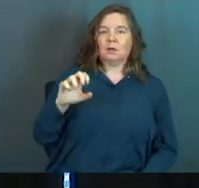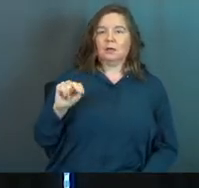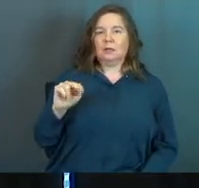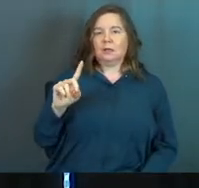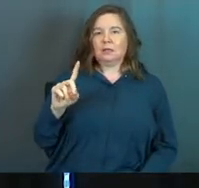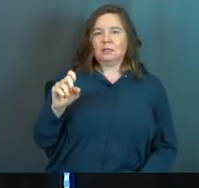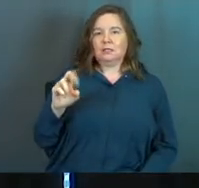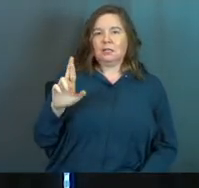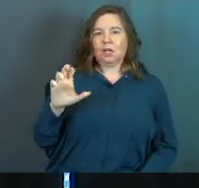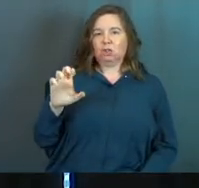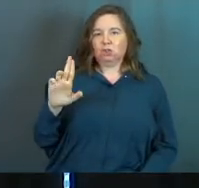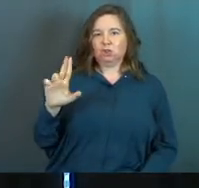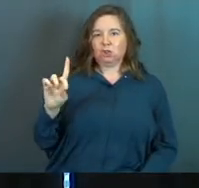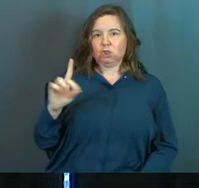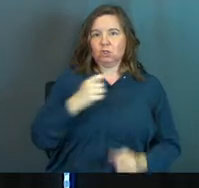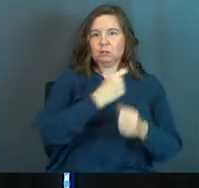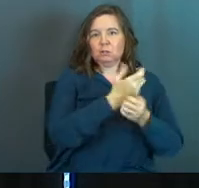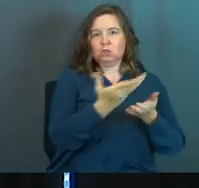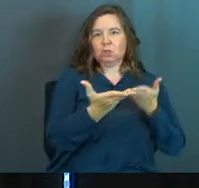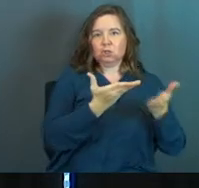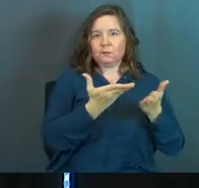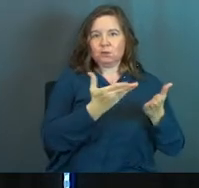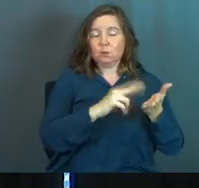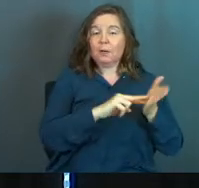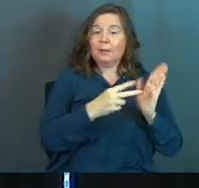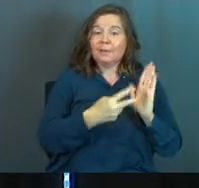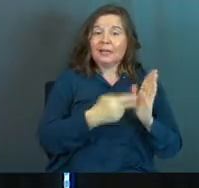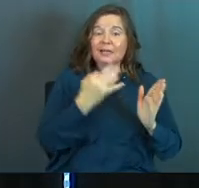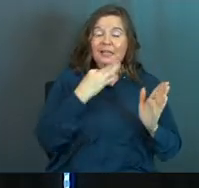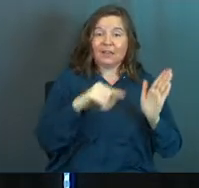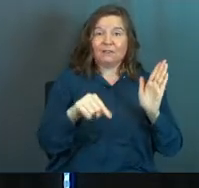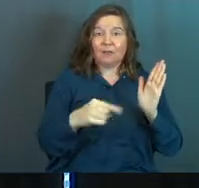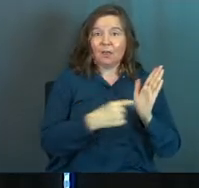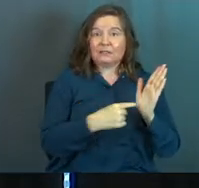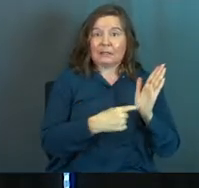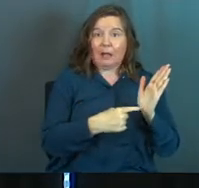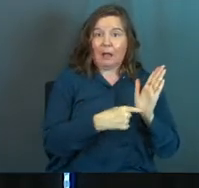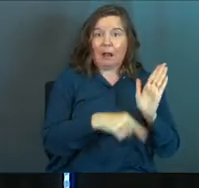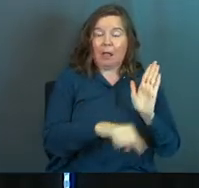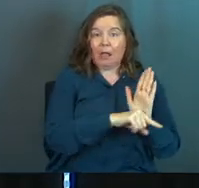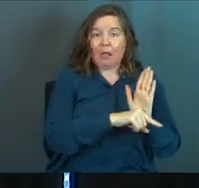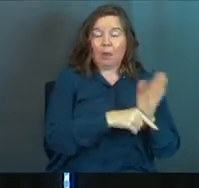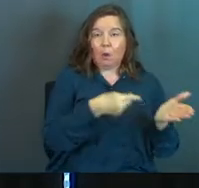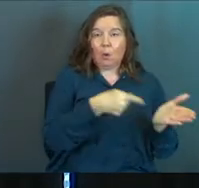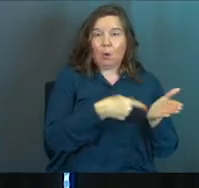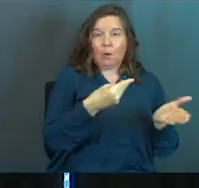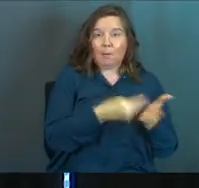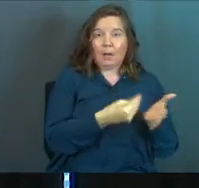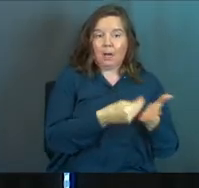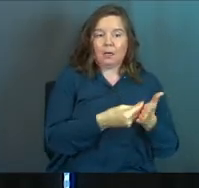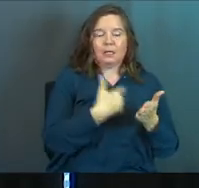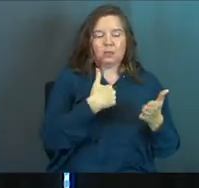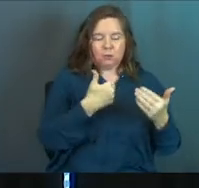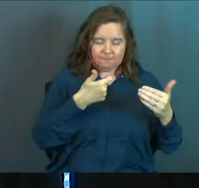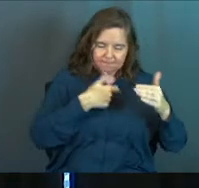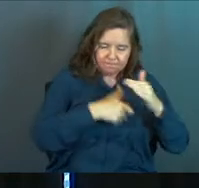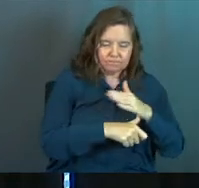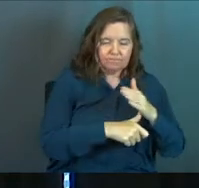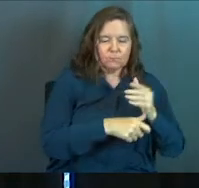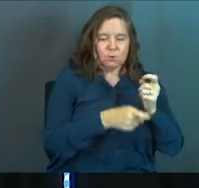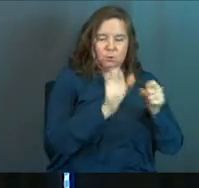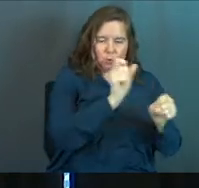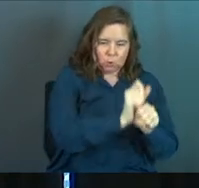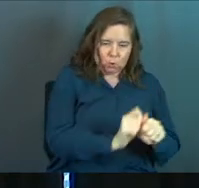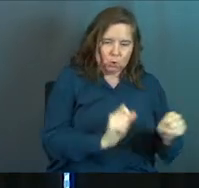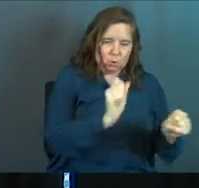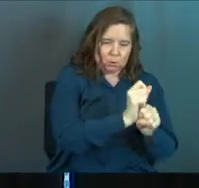societies that if you got yourself into debt, one of your options was to go into full-time servitude to a master while